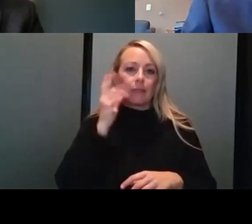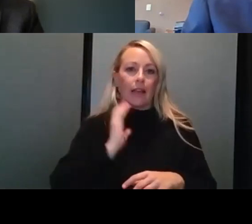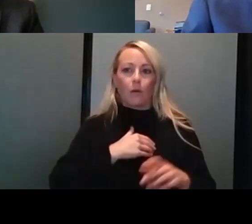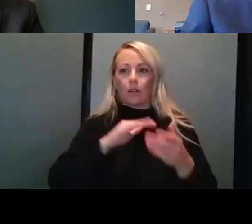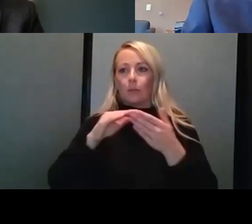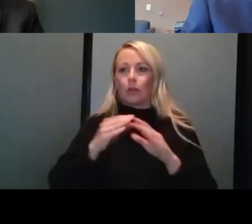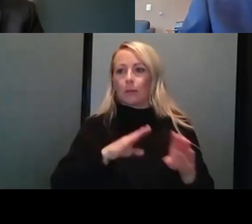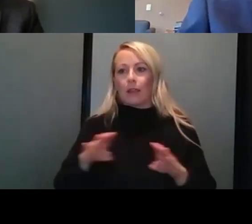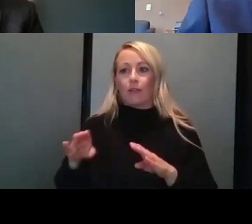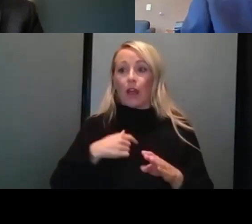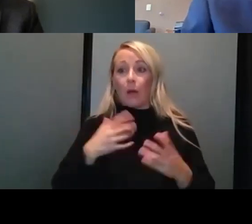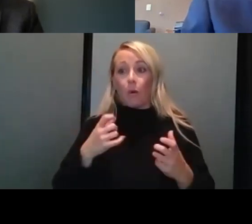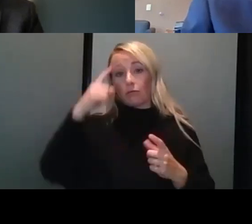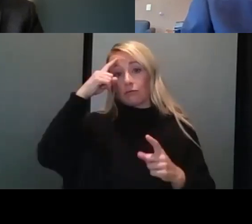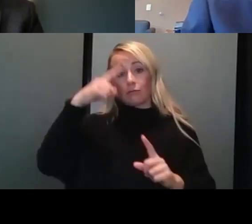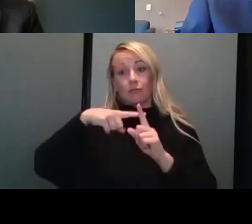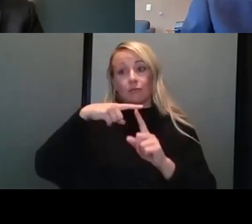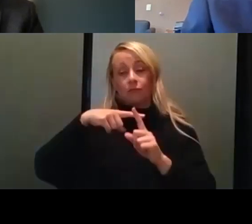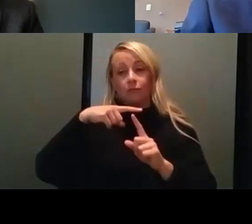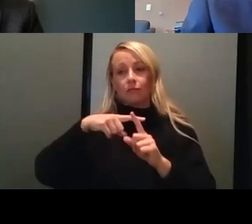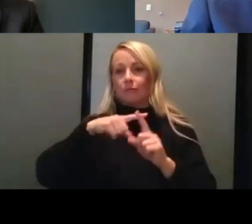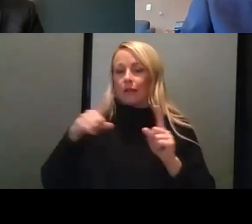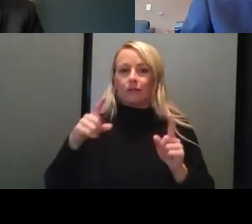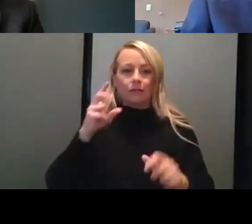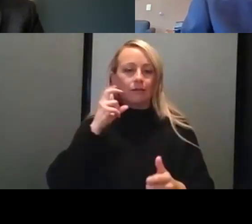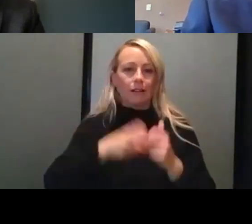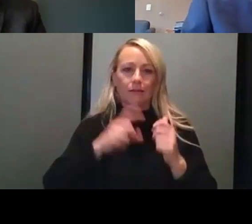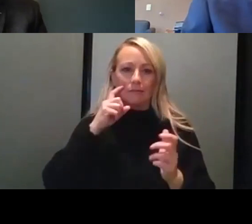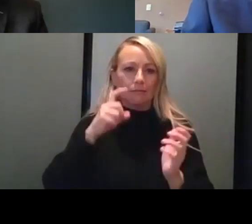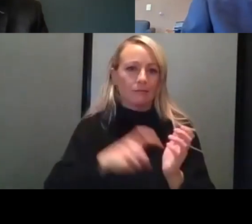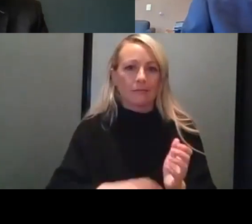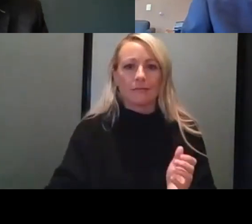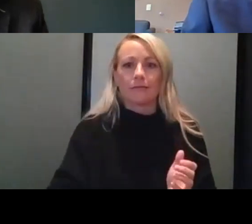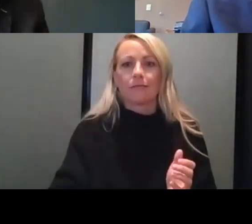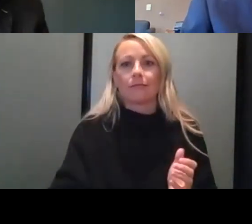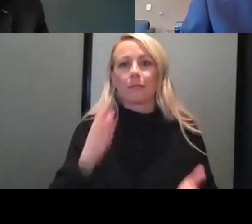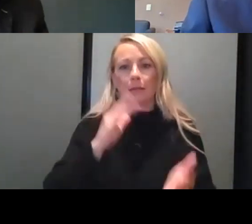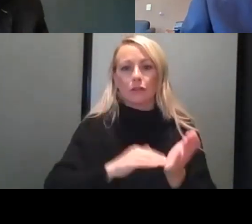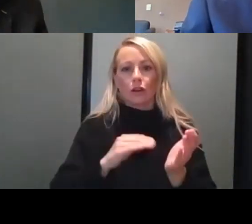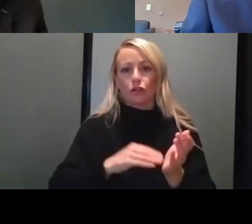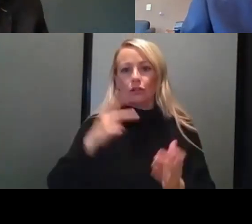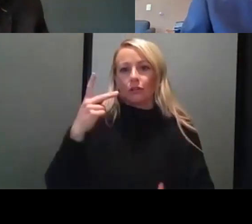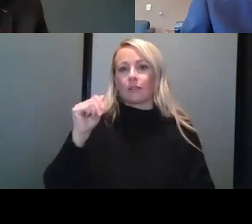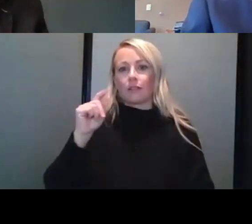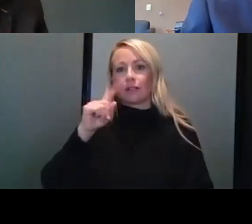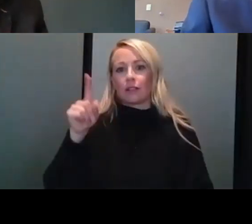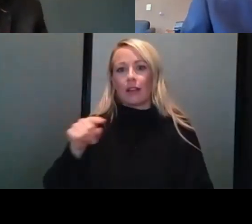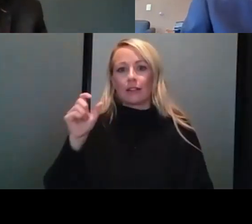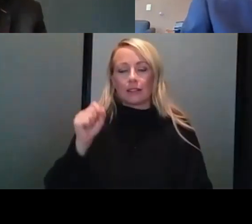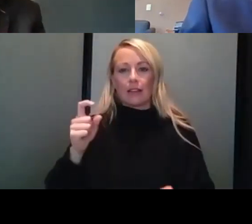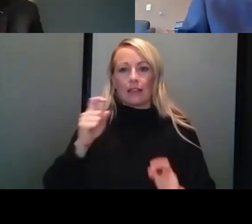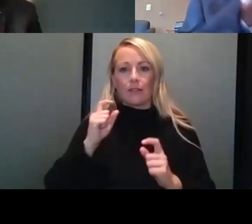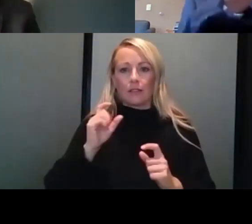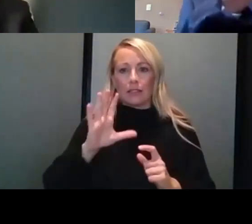optimistic, but, uh, I'm not in the prognostication game. Maybe Dr. Katz can give us his, uh, assessment of the